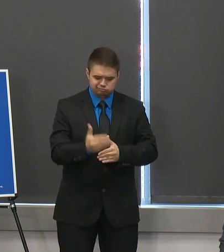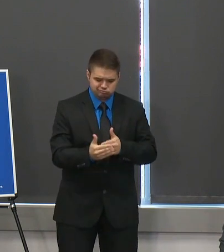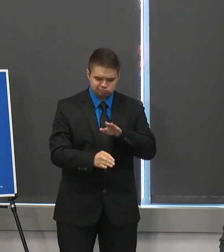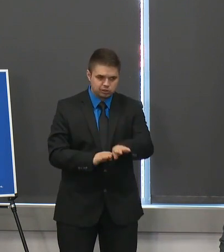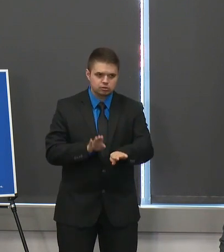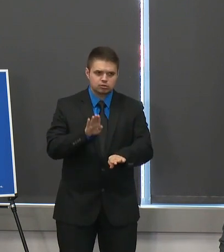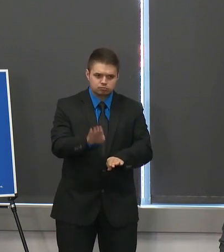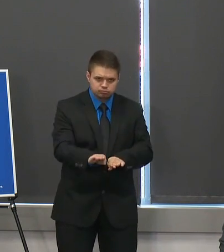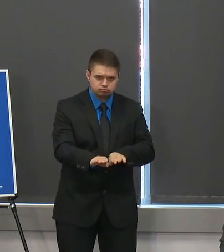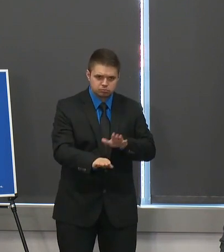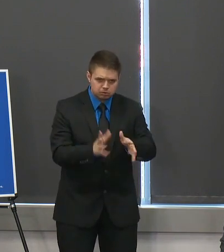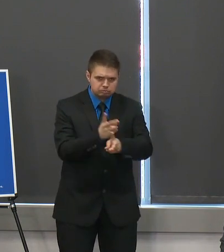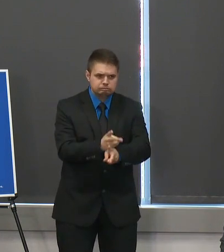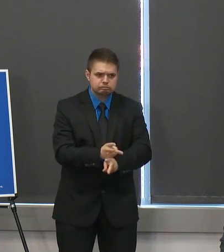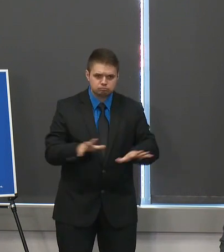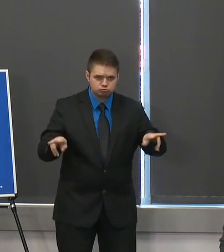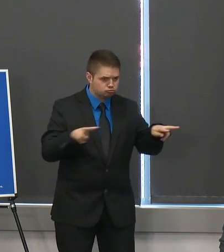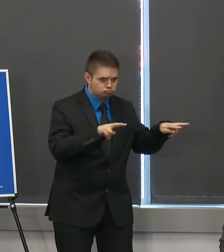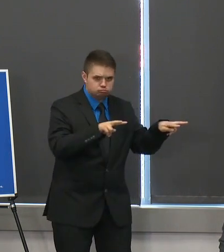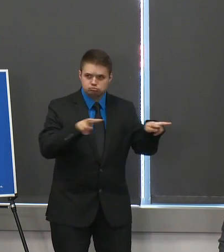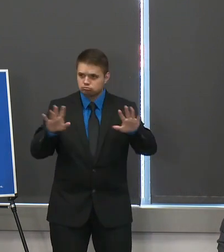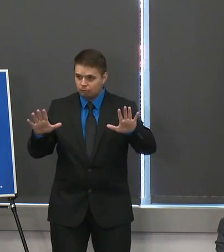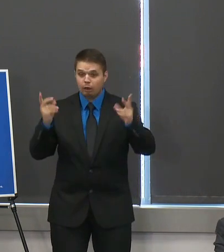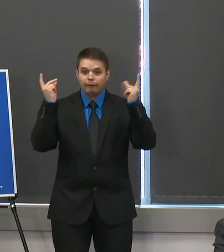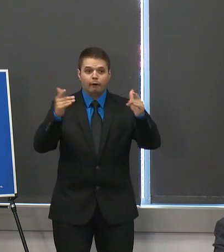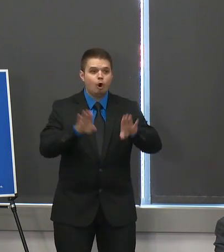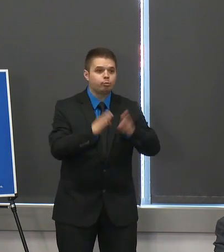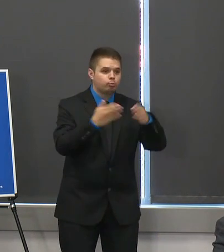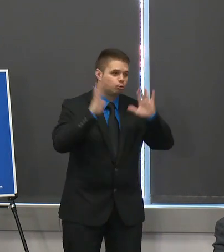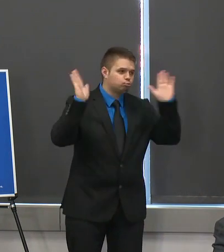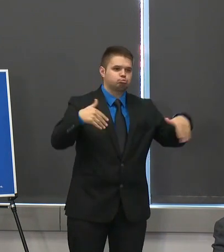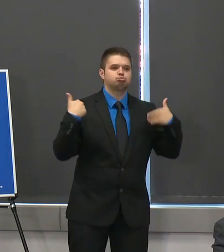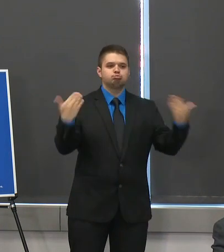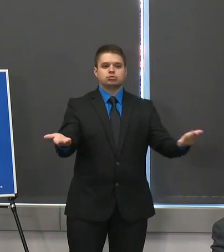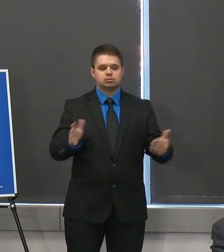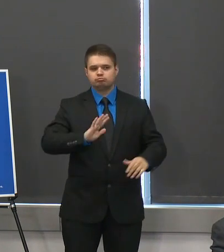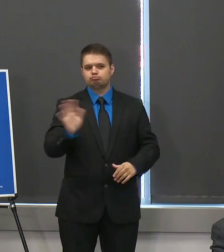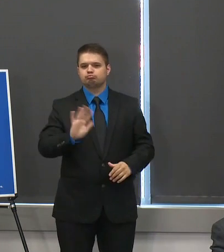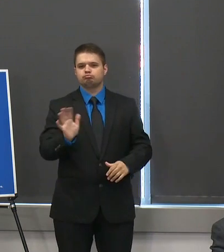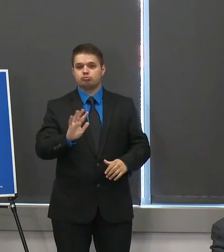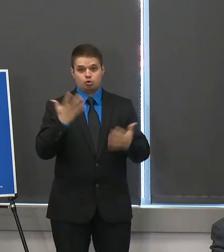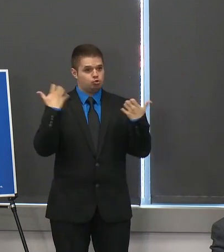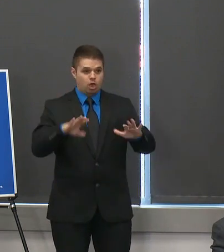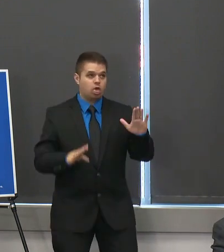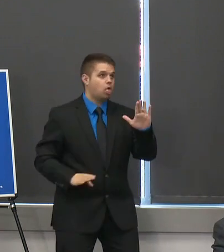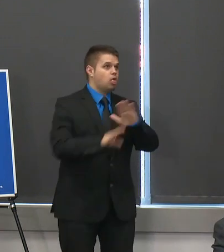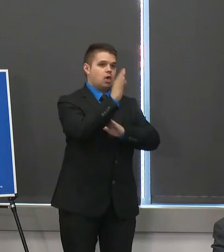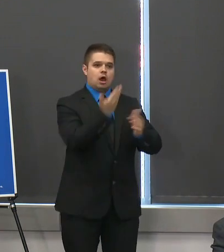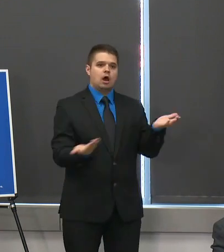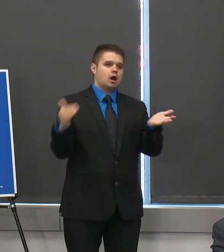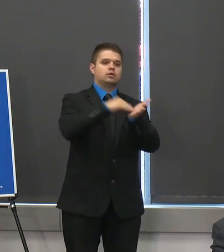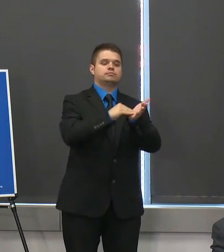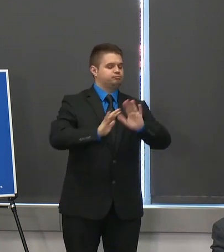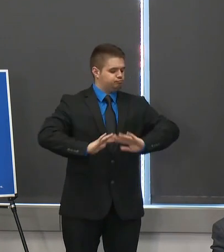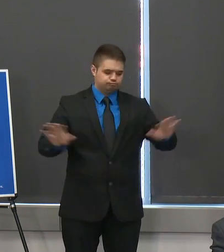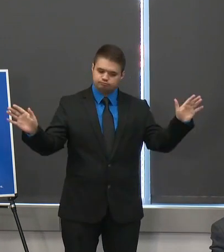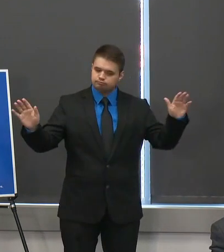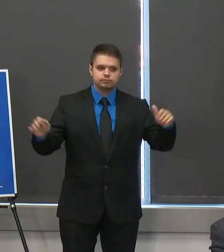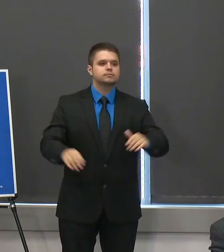quickly in resuming our pre-covet 19 lives we put ourselves at increased risk of a secondary or a second wave of infection